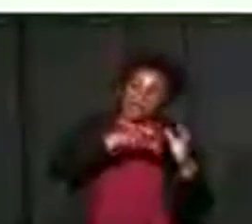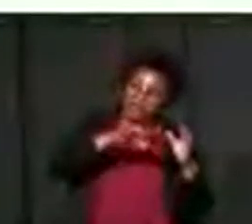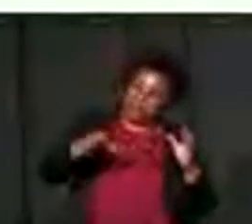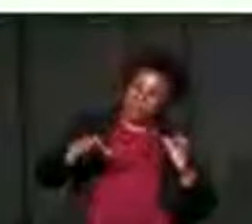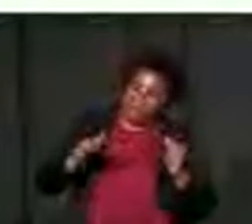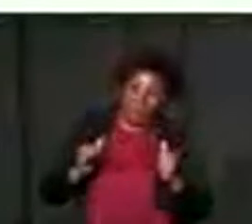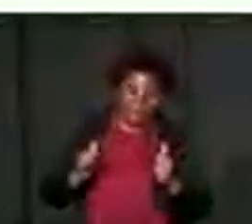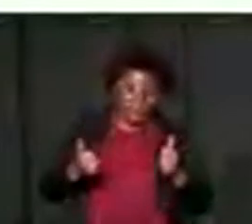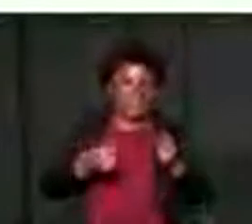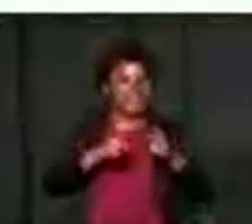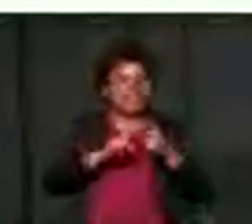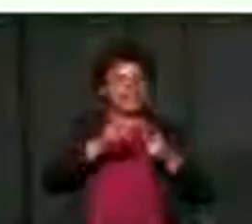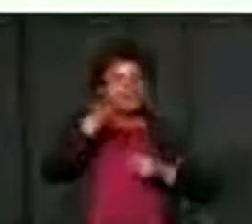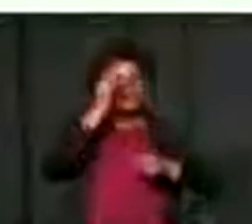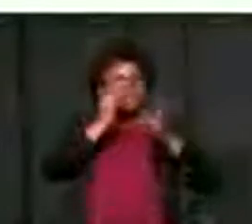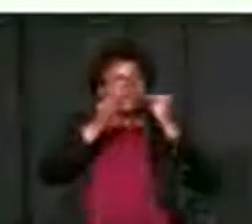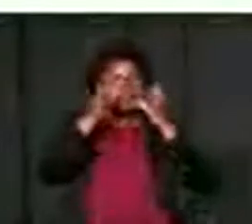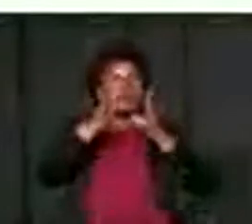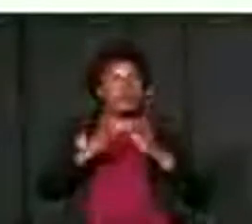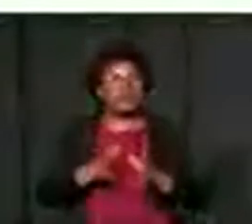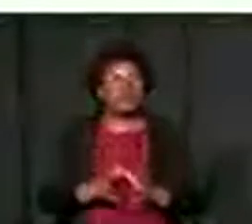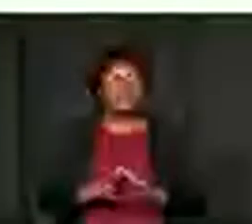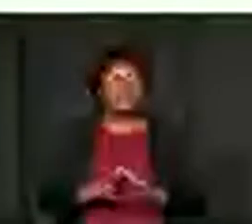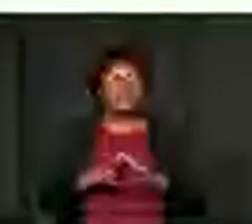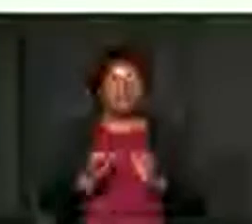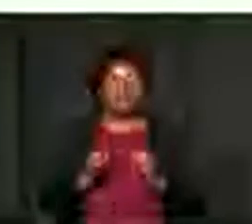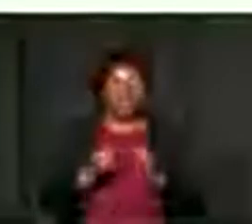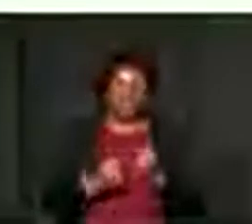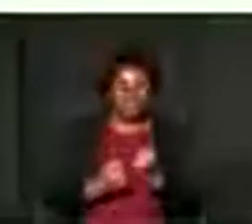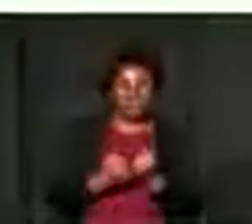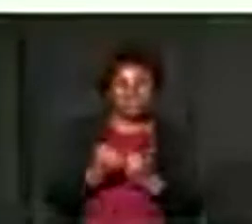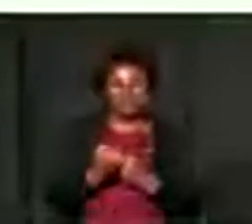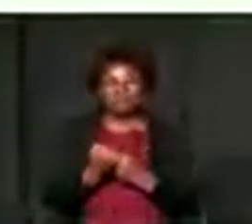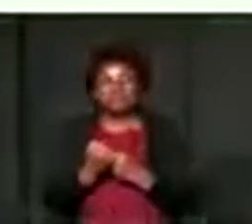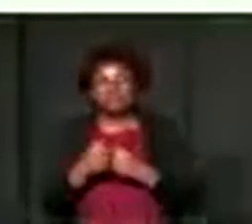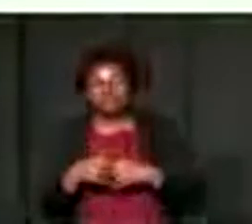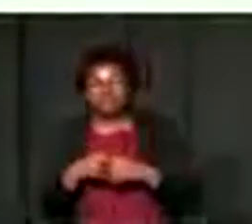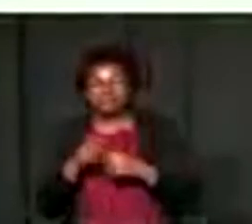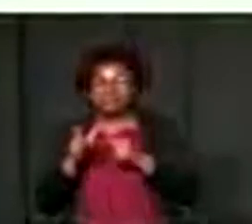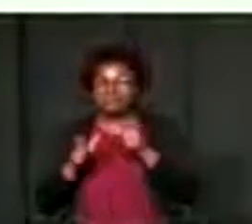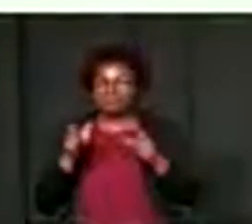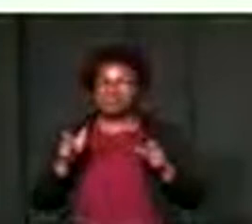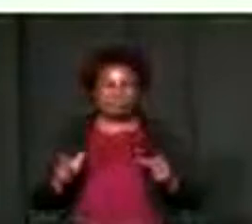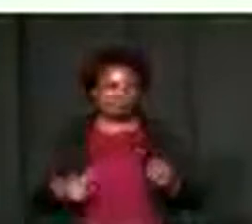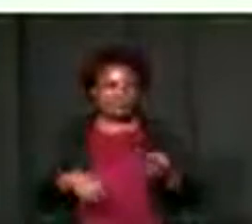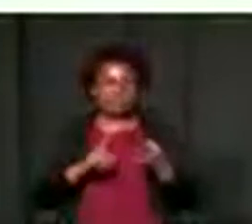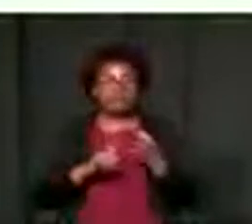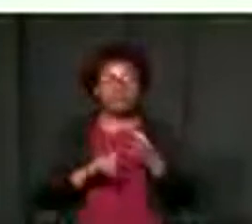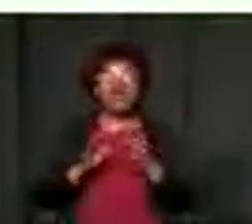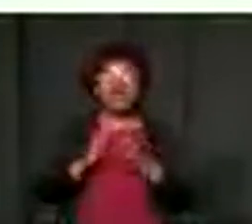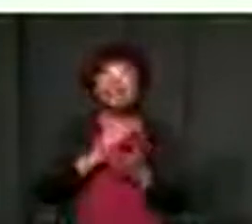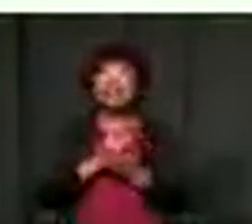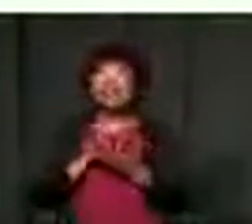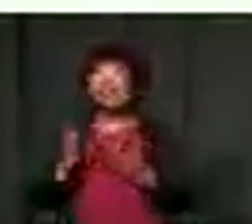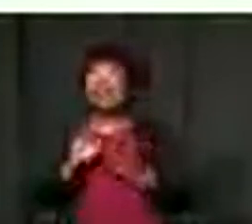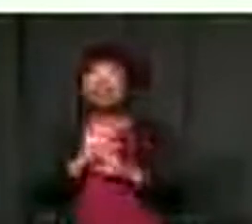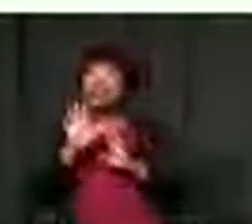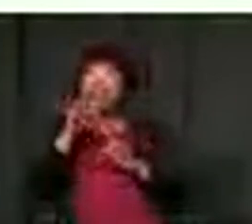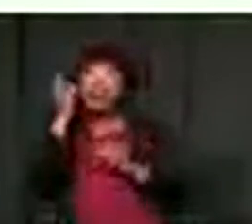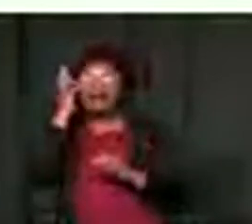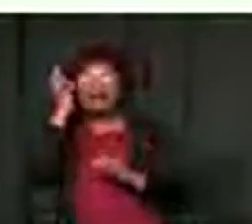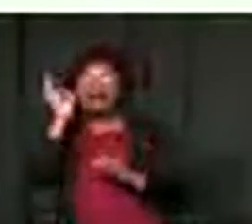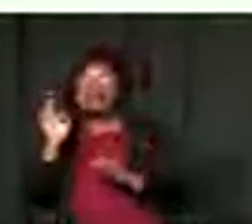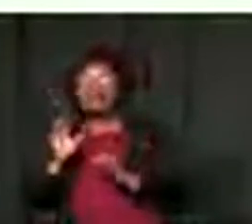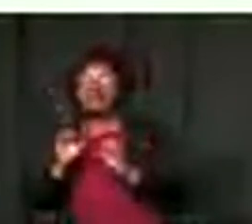learner formations, the private sector that always carries us, non-governmental organizations and the media, but also